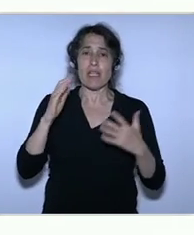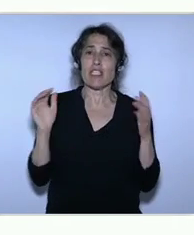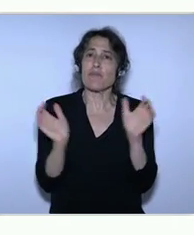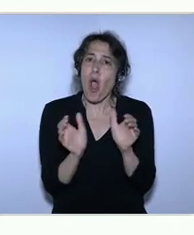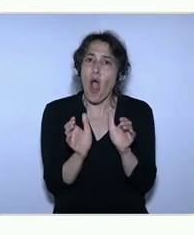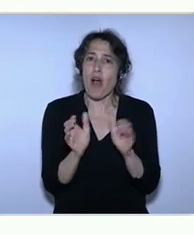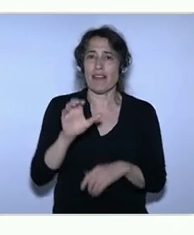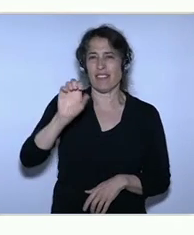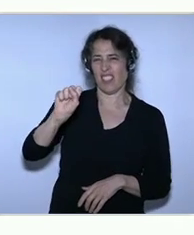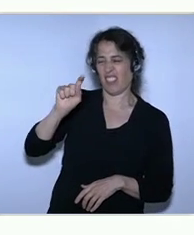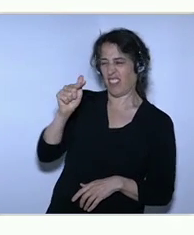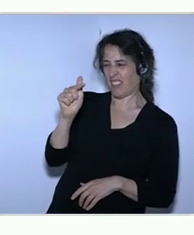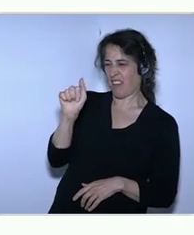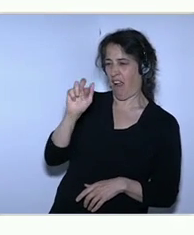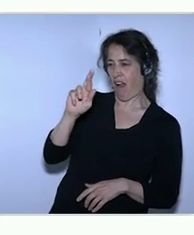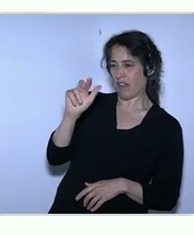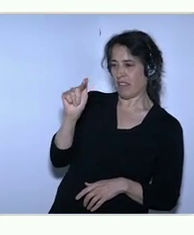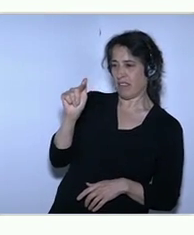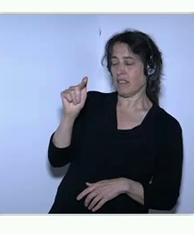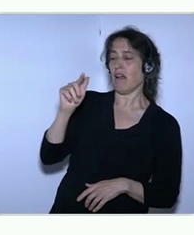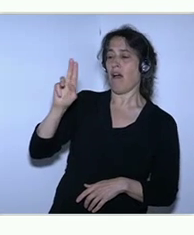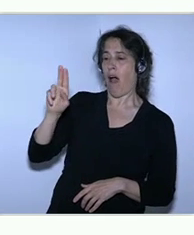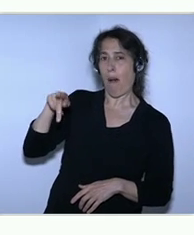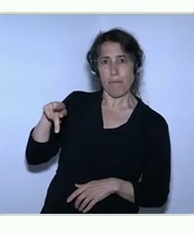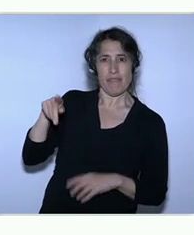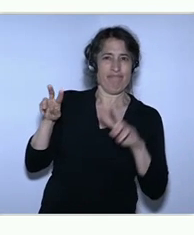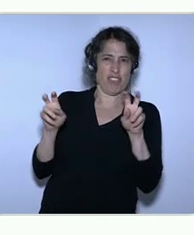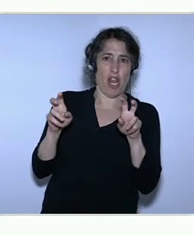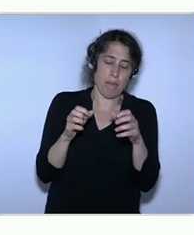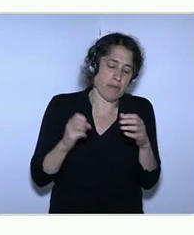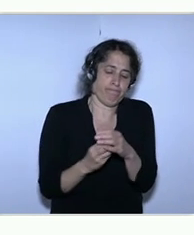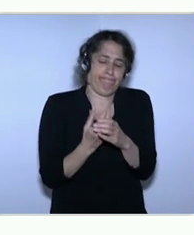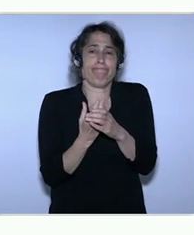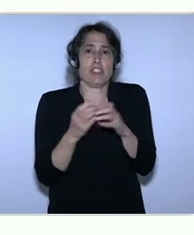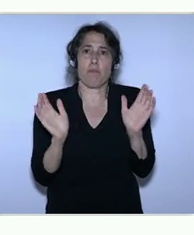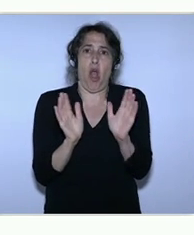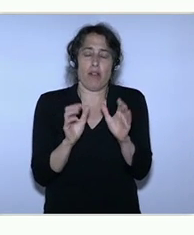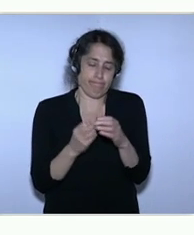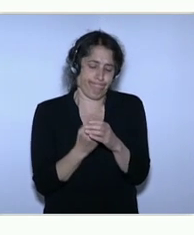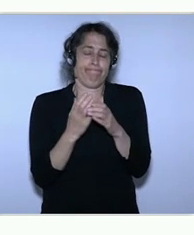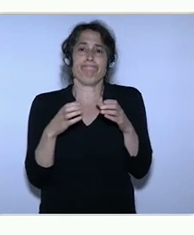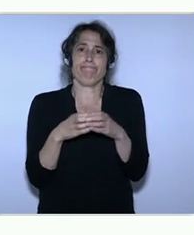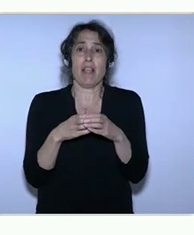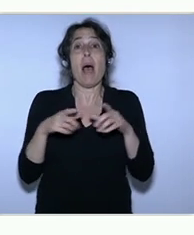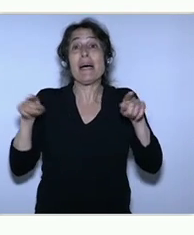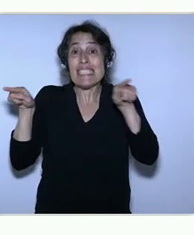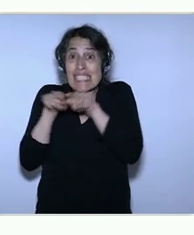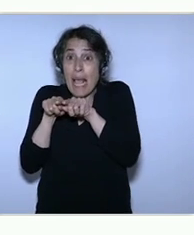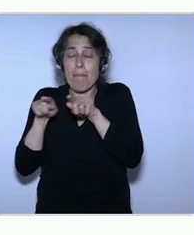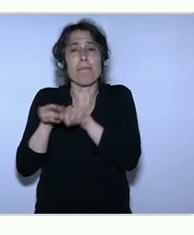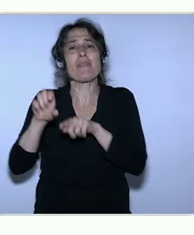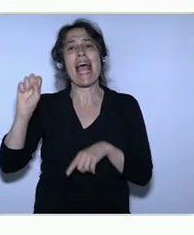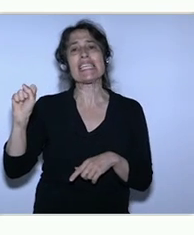they're small enterprises. But as I've seen a lot of discussion around EU policy making, it largely addresses two business groups,